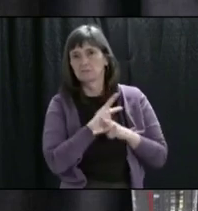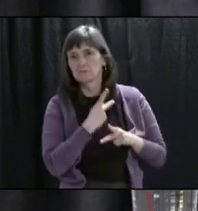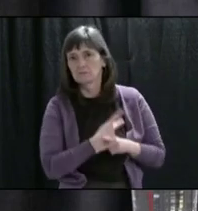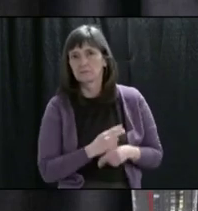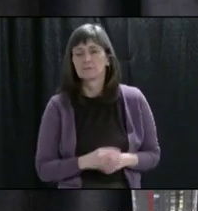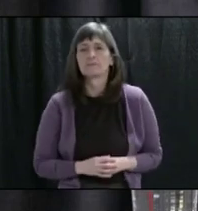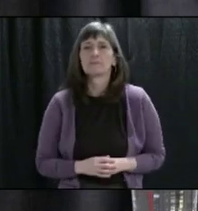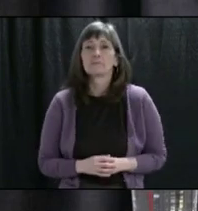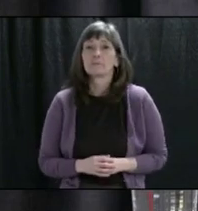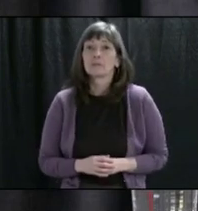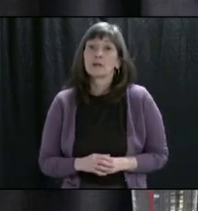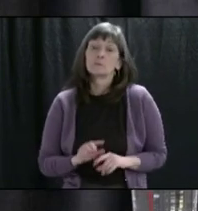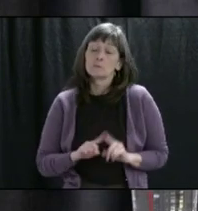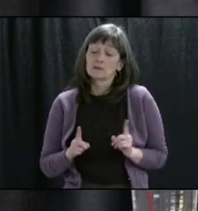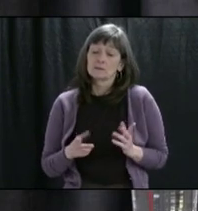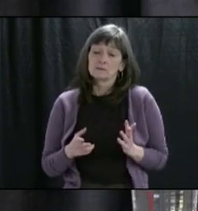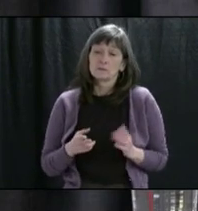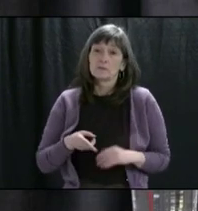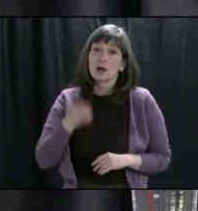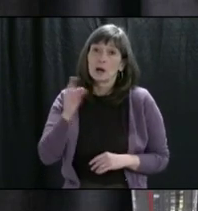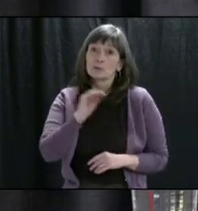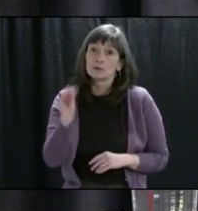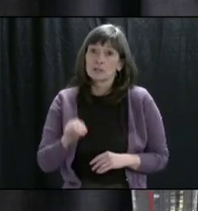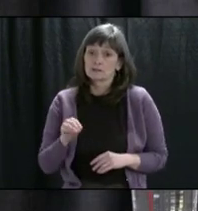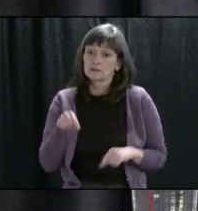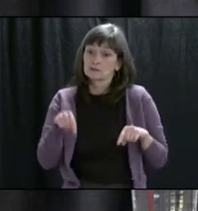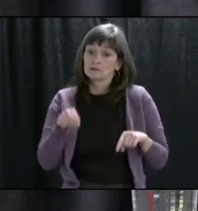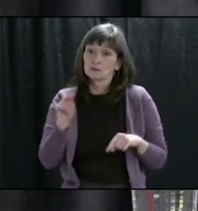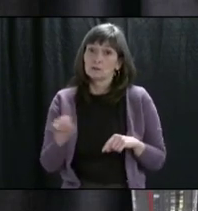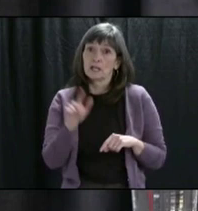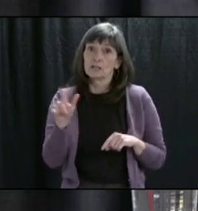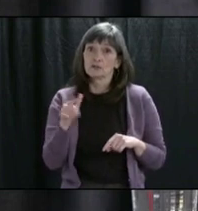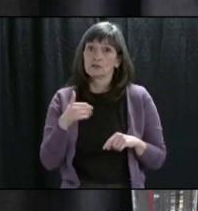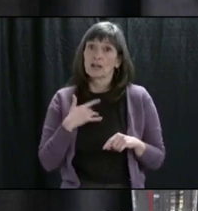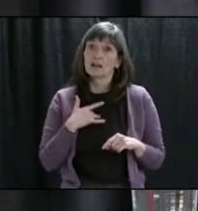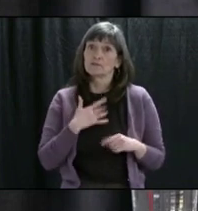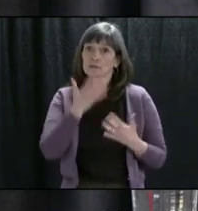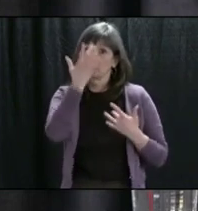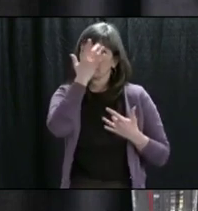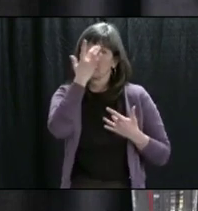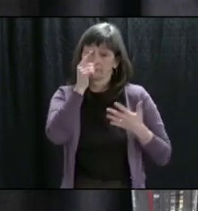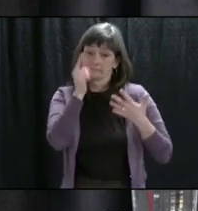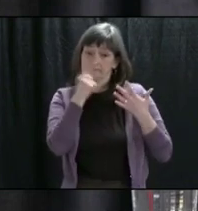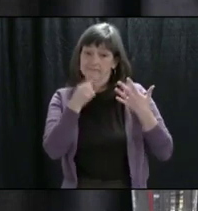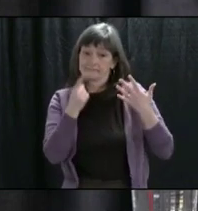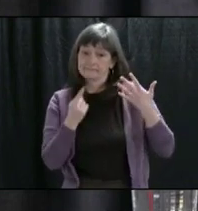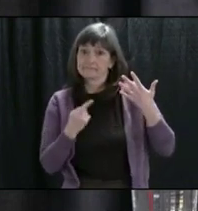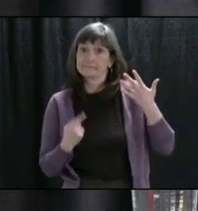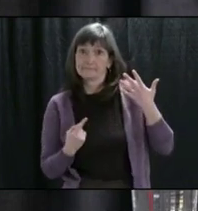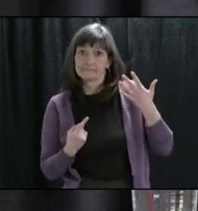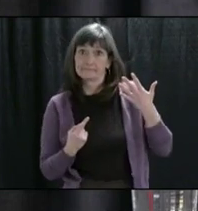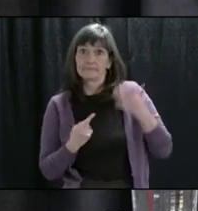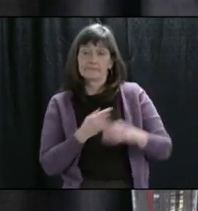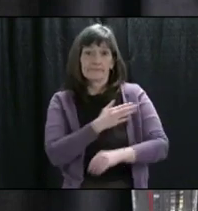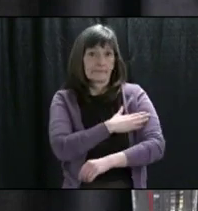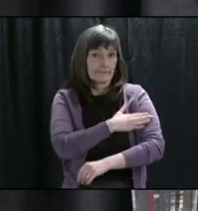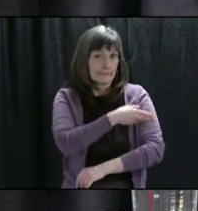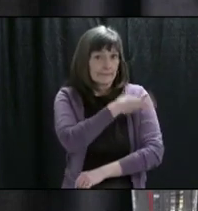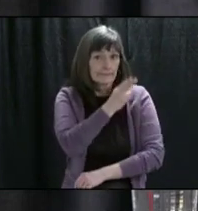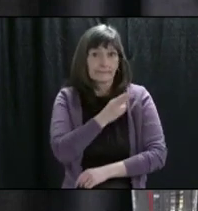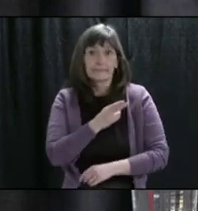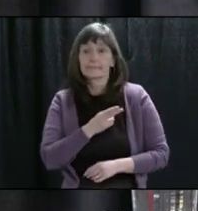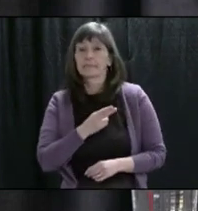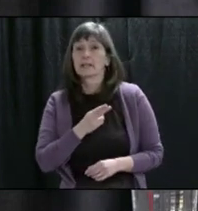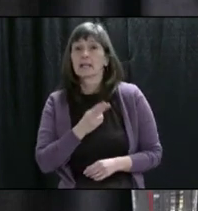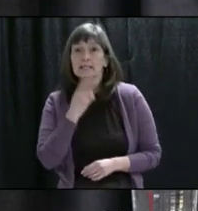high numbers, high proportions of people in this province with more than one condition. And certainly hypertension, high blood pressure and